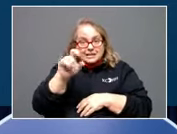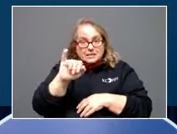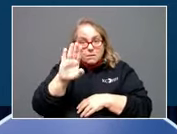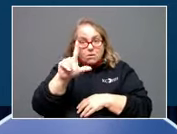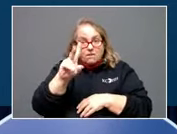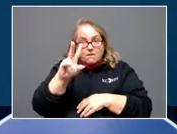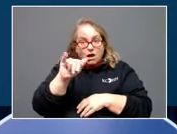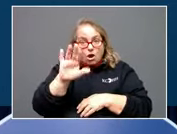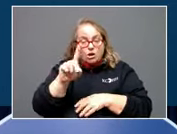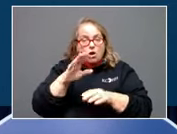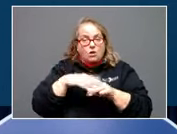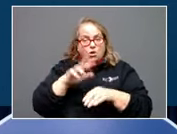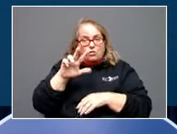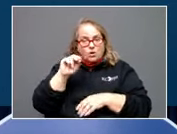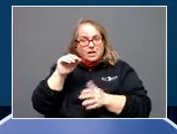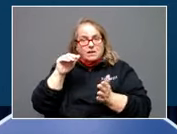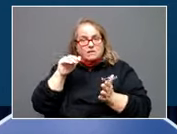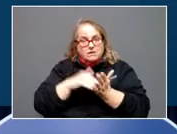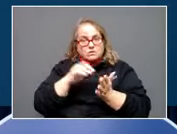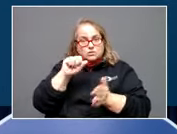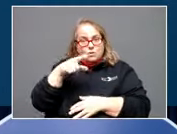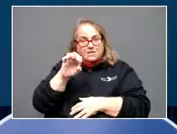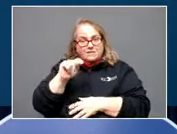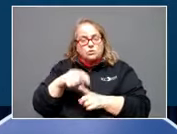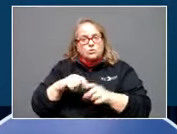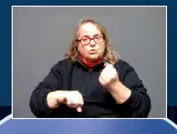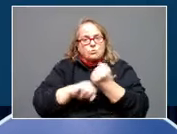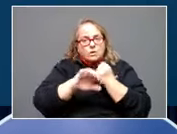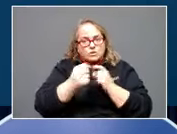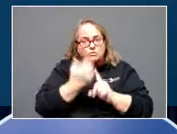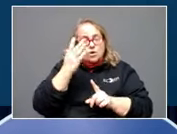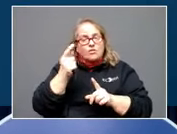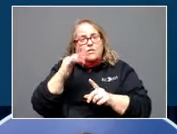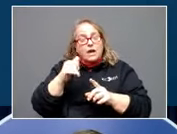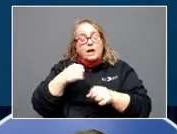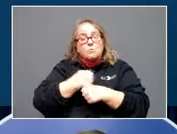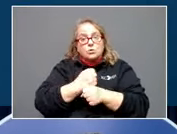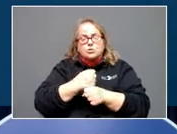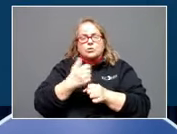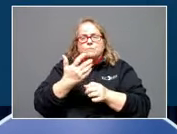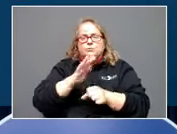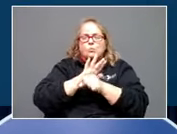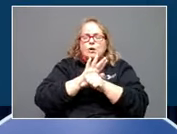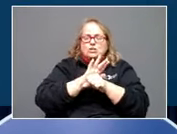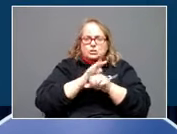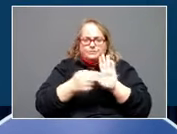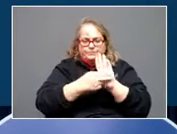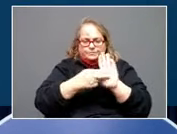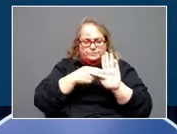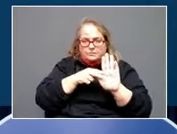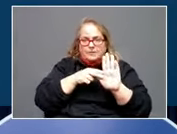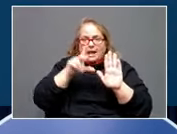to support its growth. They produce pressure sensitive labels for a variety of industries like consumer packaged goods,